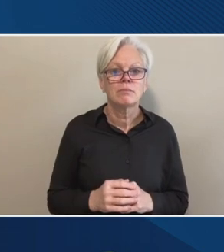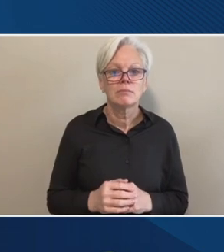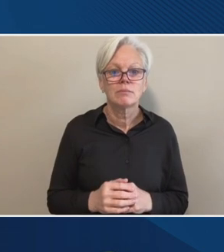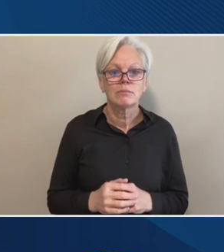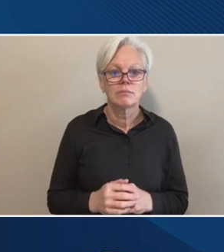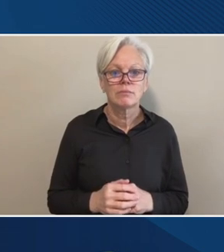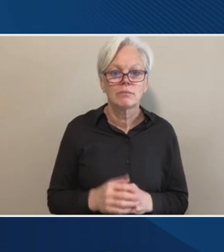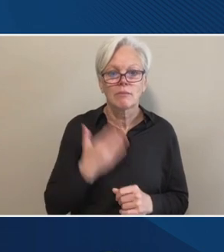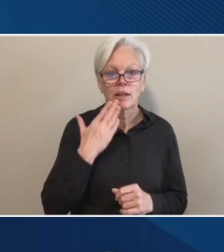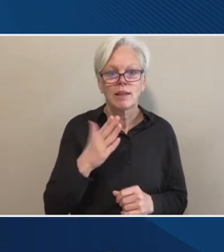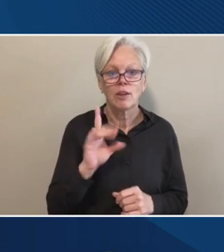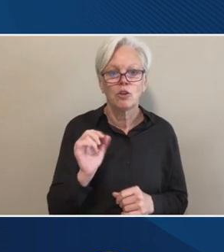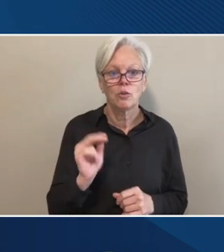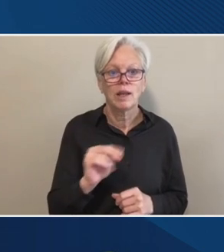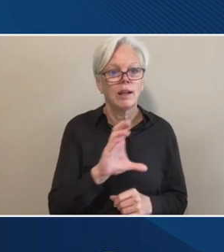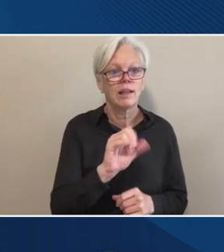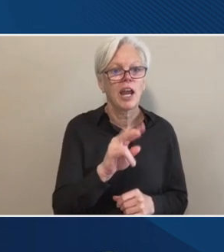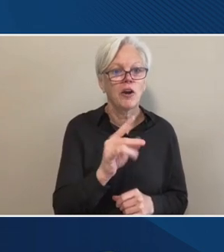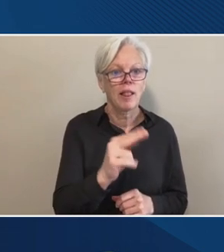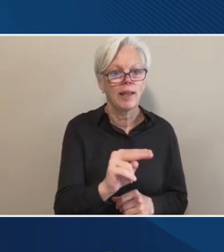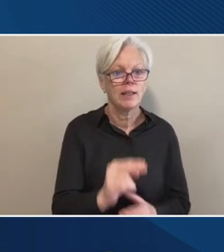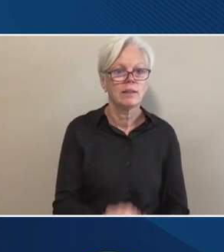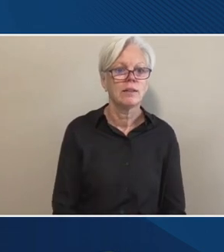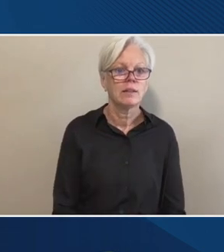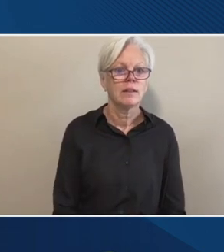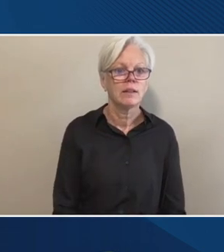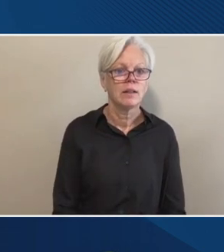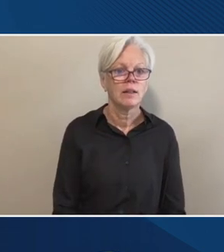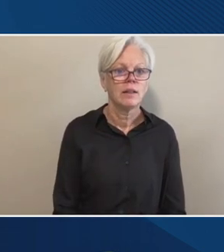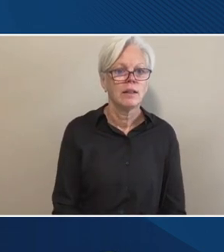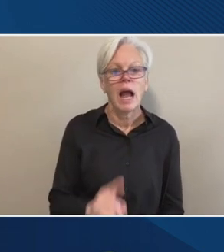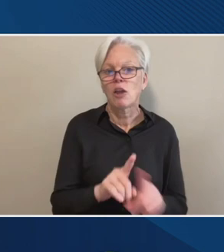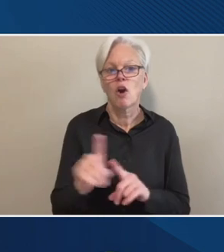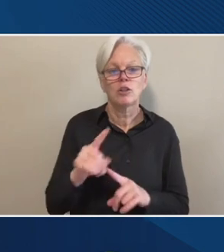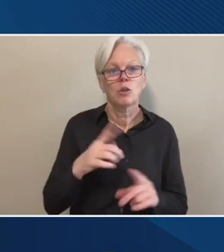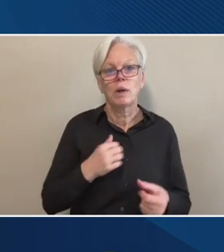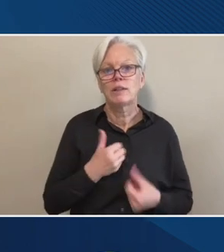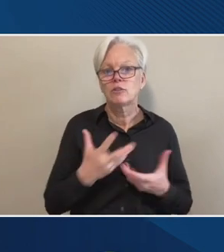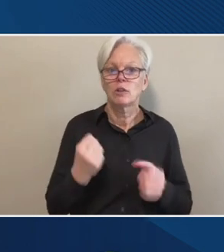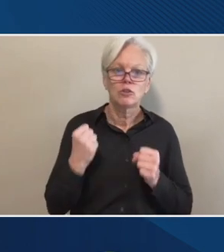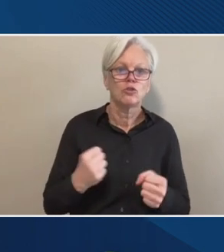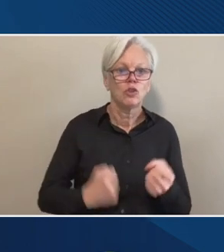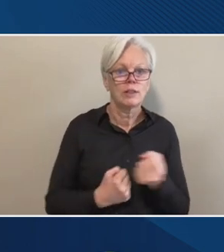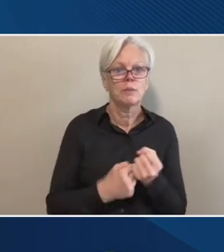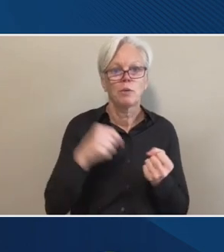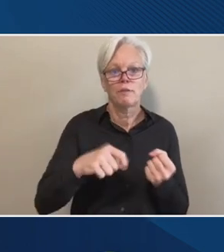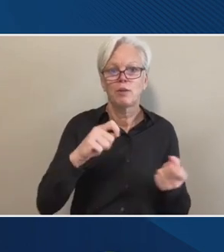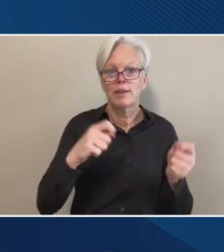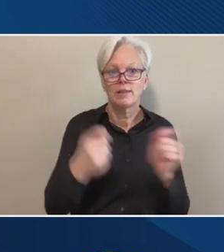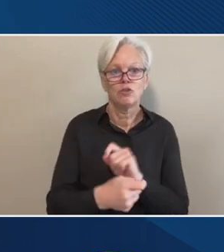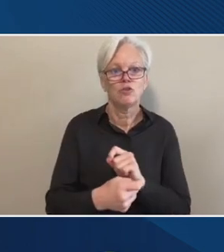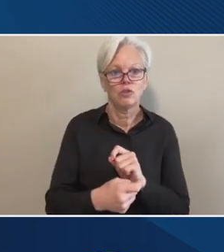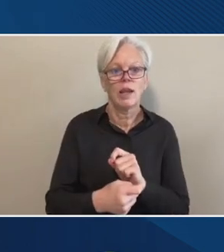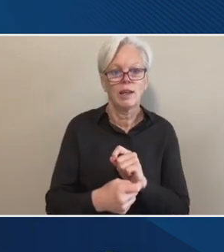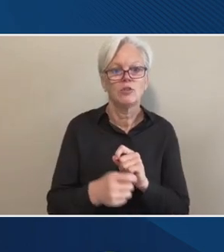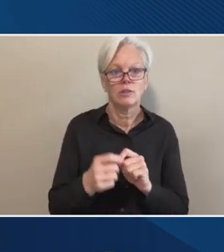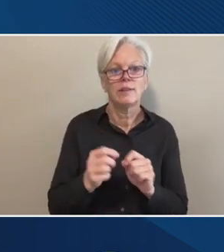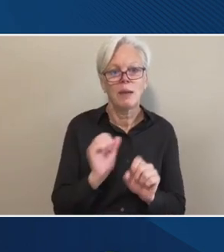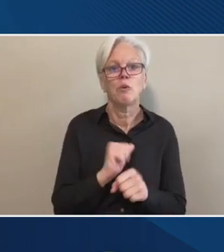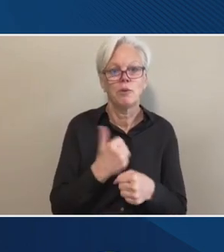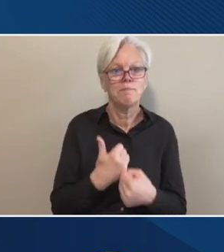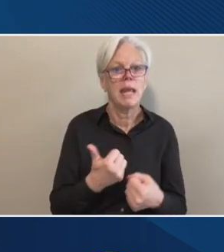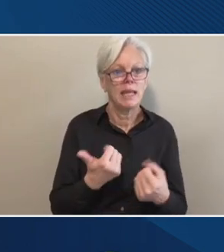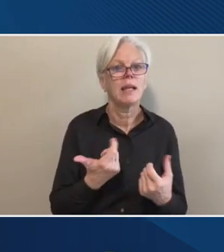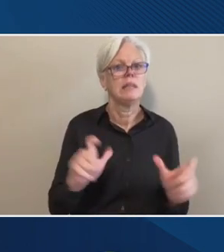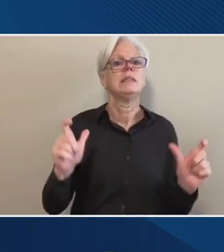Thank you, Dawn. Carolyn? I just also wanted to express strong support for this change that will really make a difference for, for